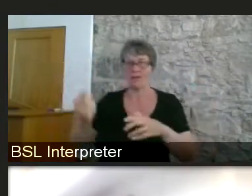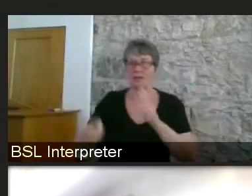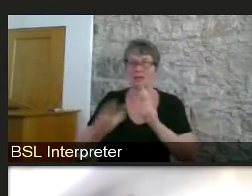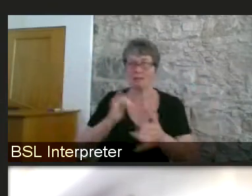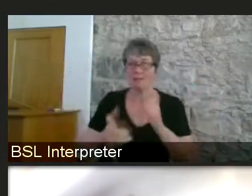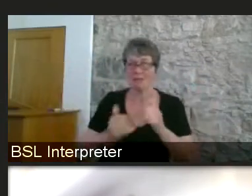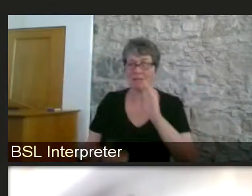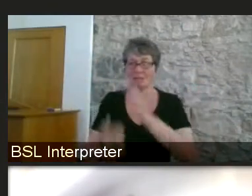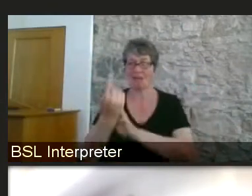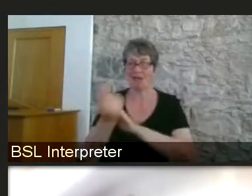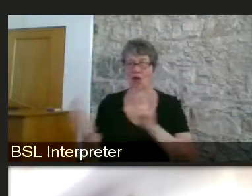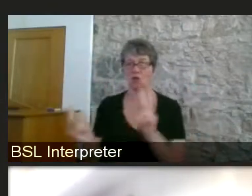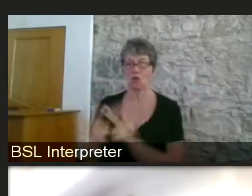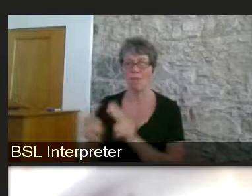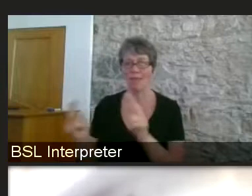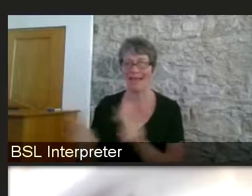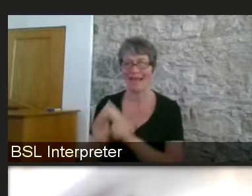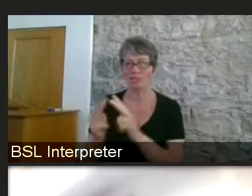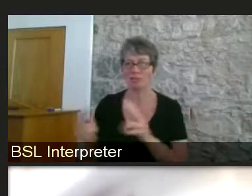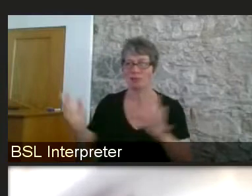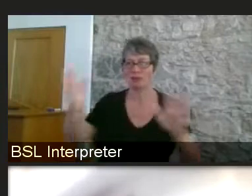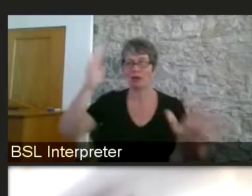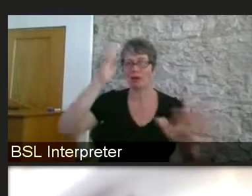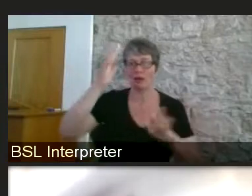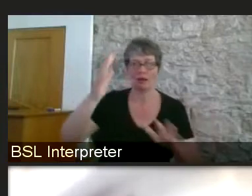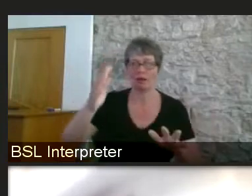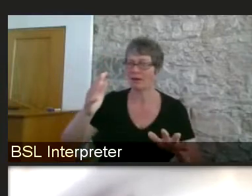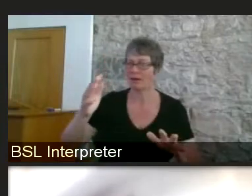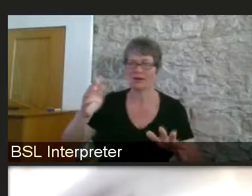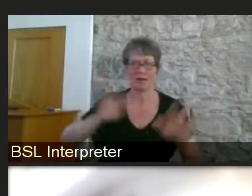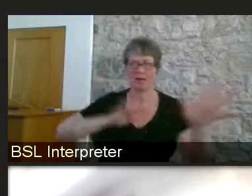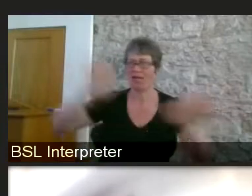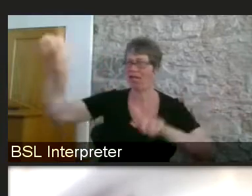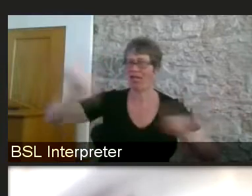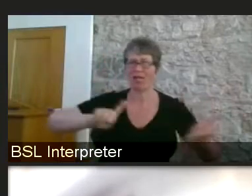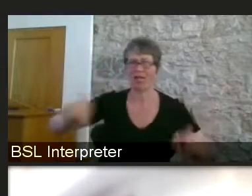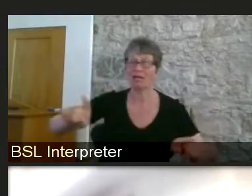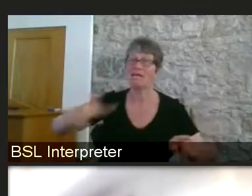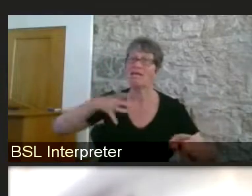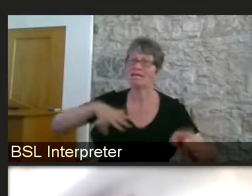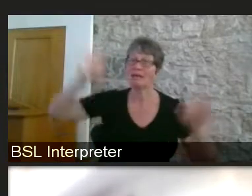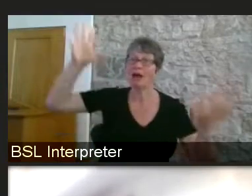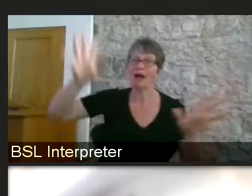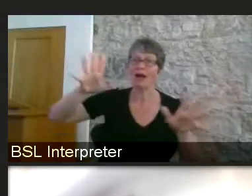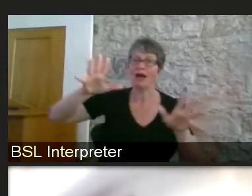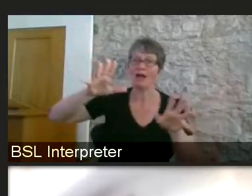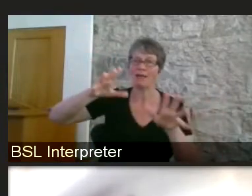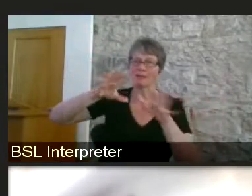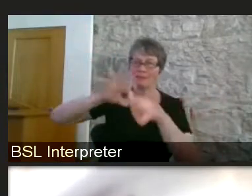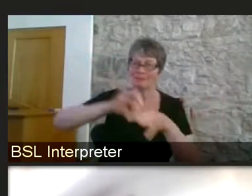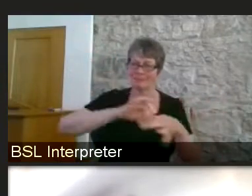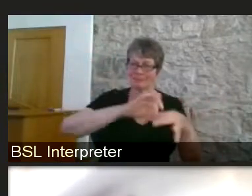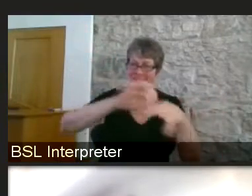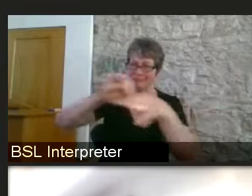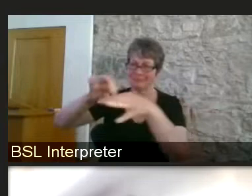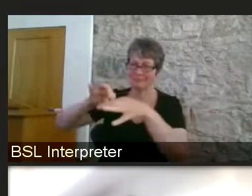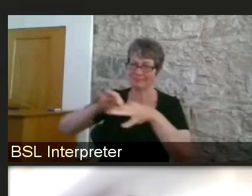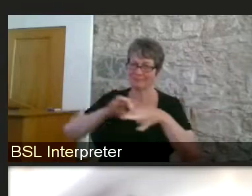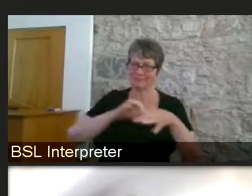enough impact so how do we change that is perspective listening to that i'm going